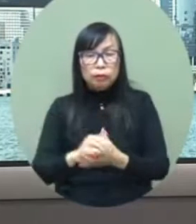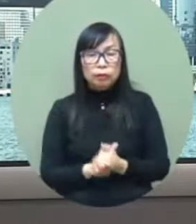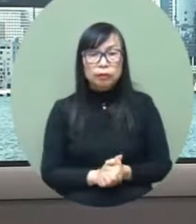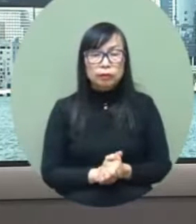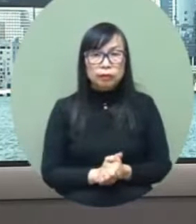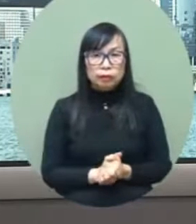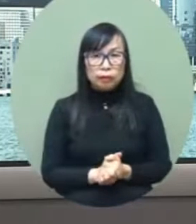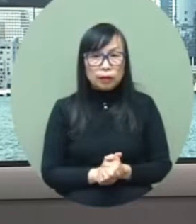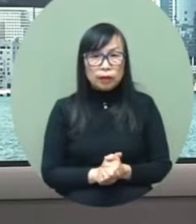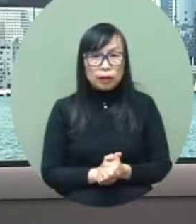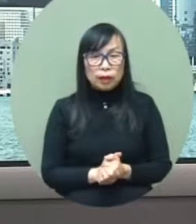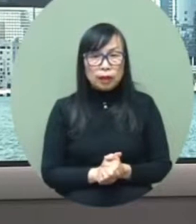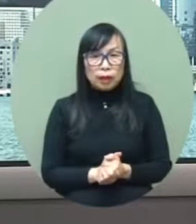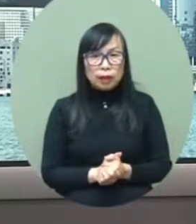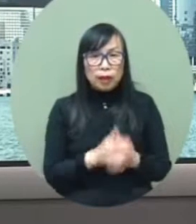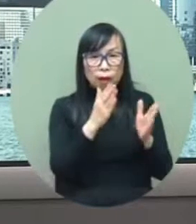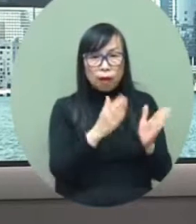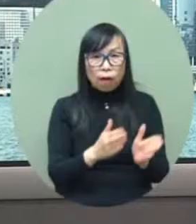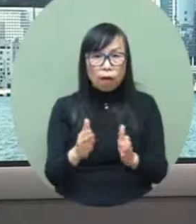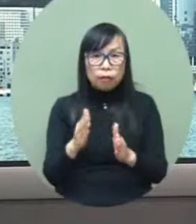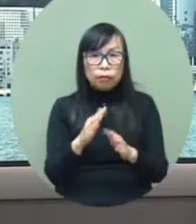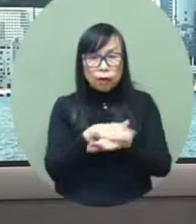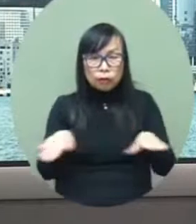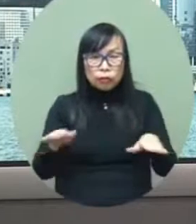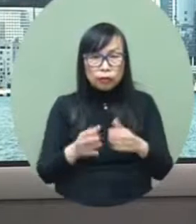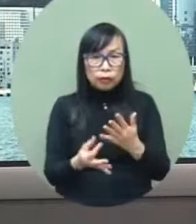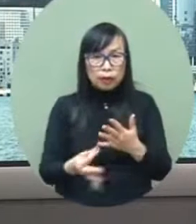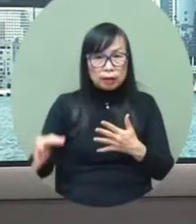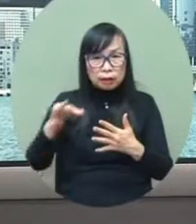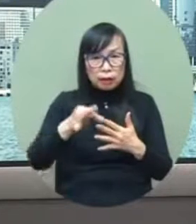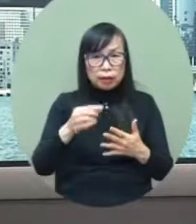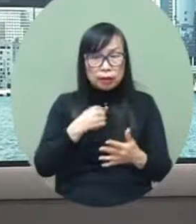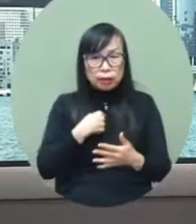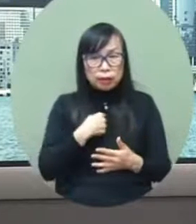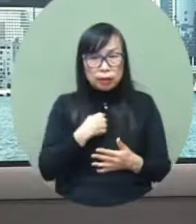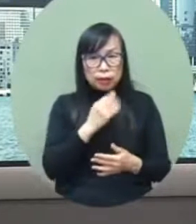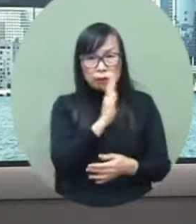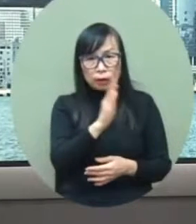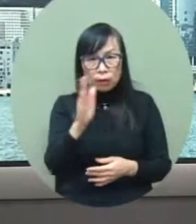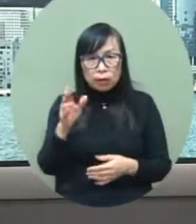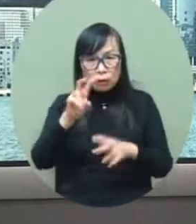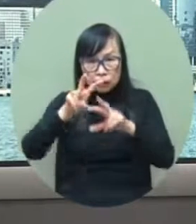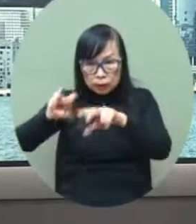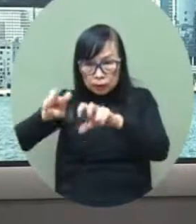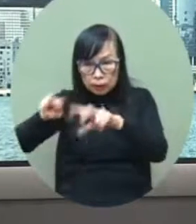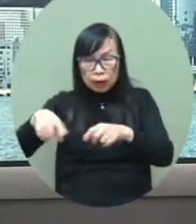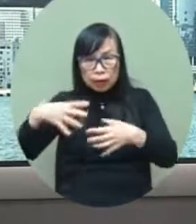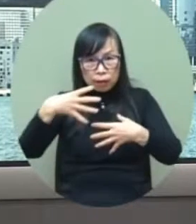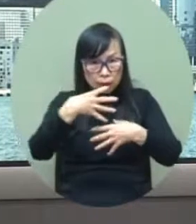group or ccg and we have also enhanced our safety margins